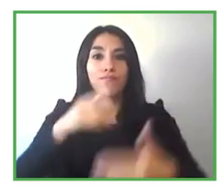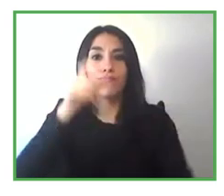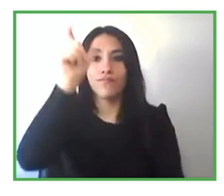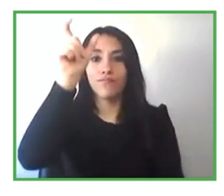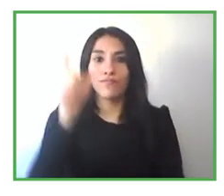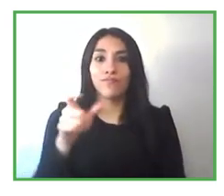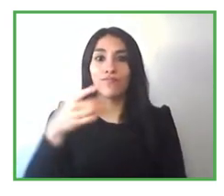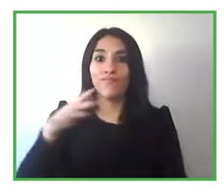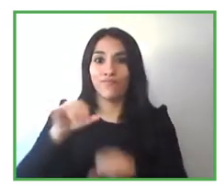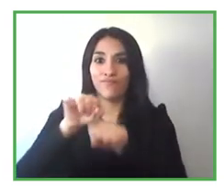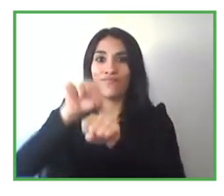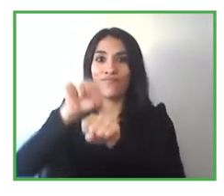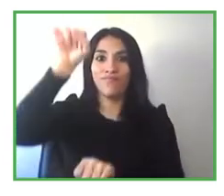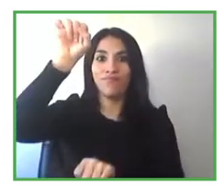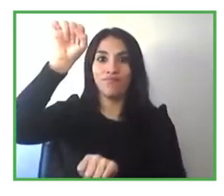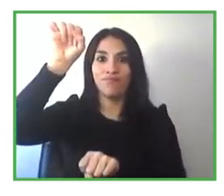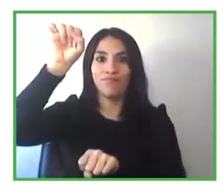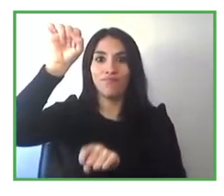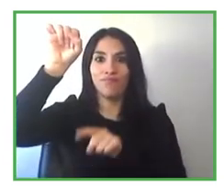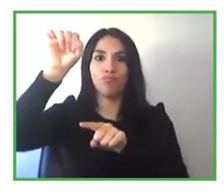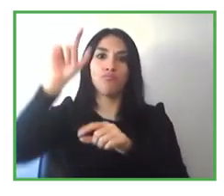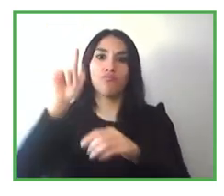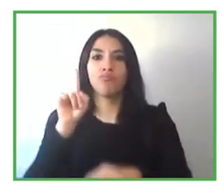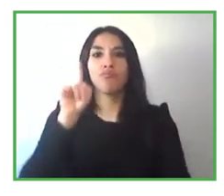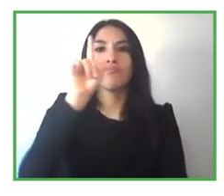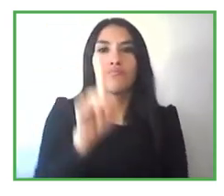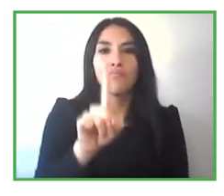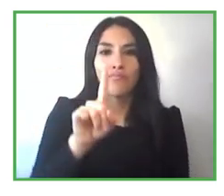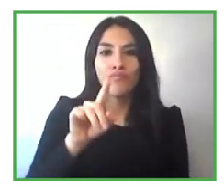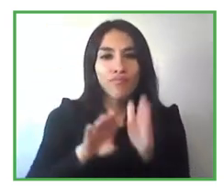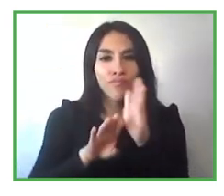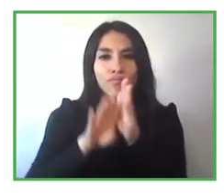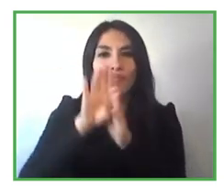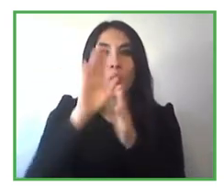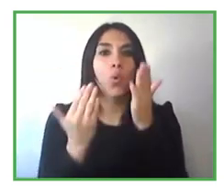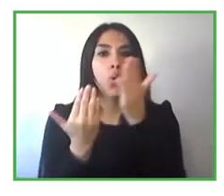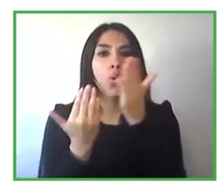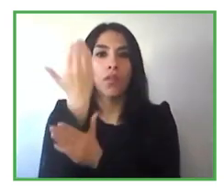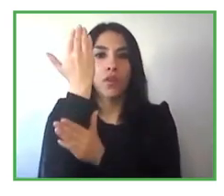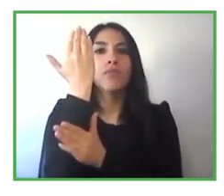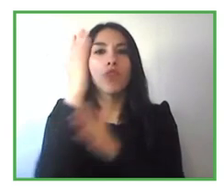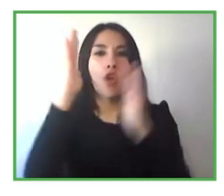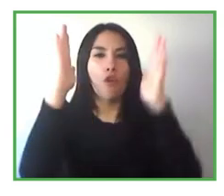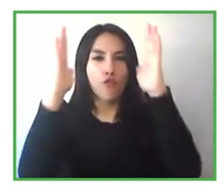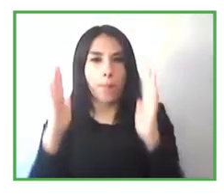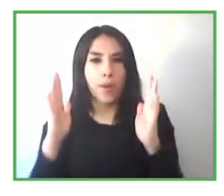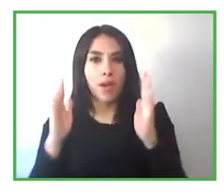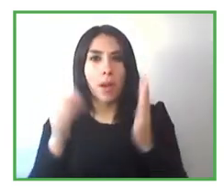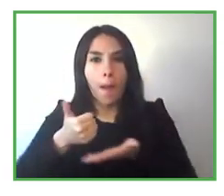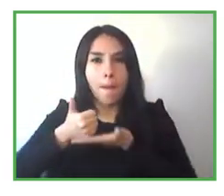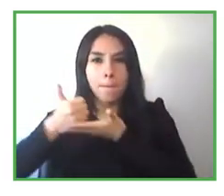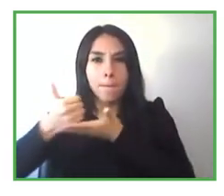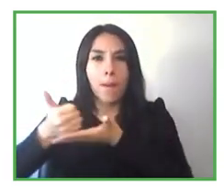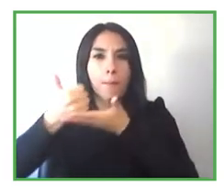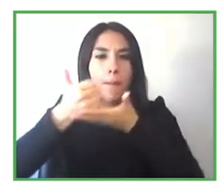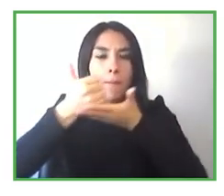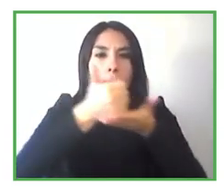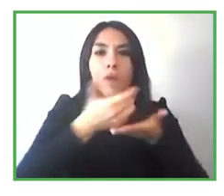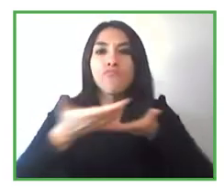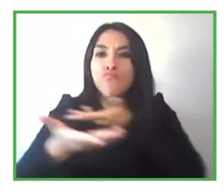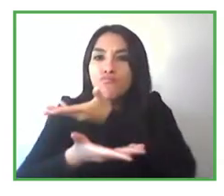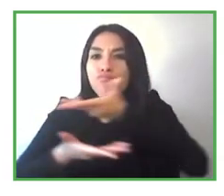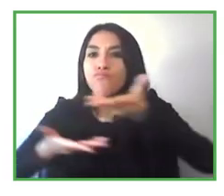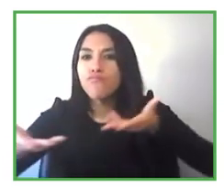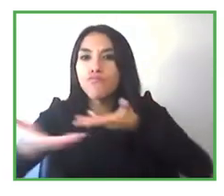helping each other to settle in to the company so for example in ey there are now five um graduates